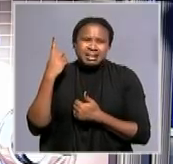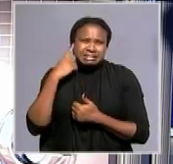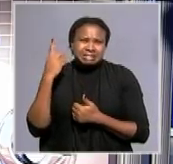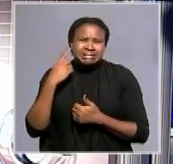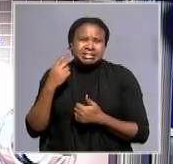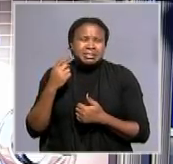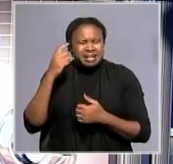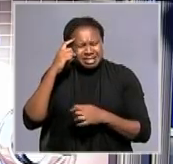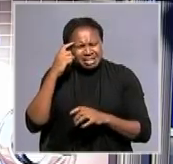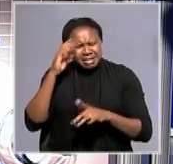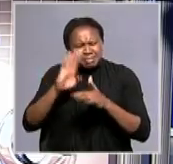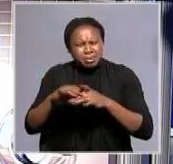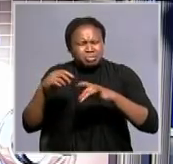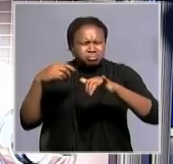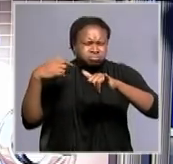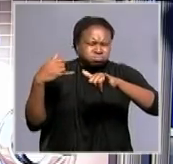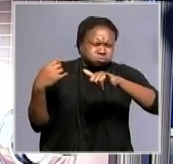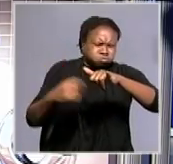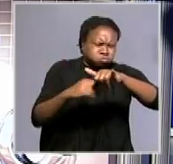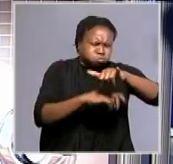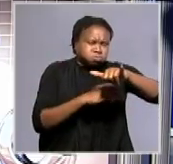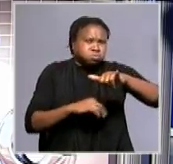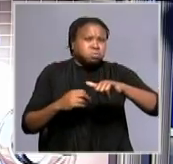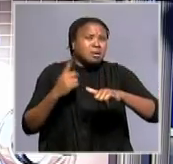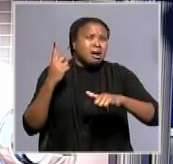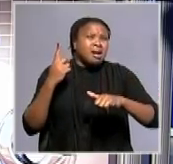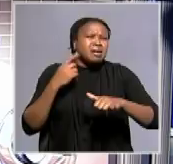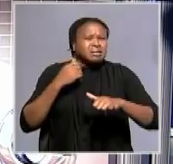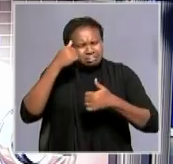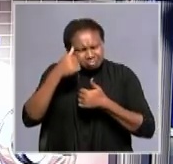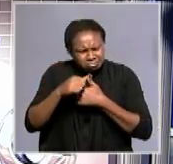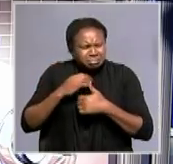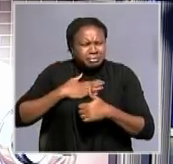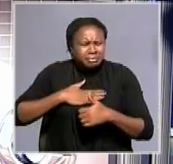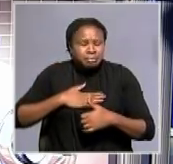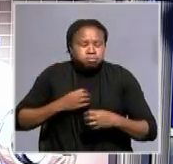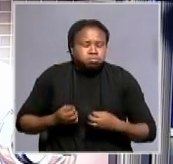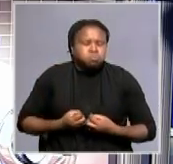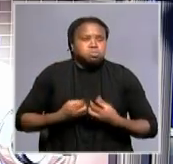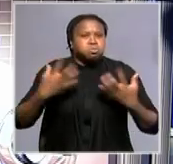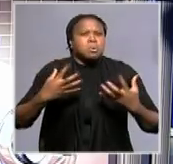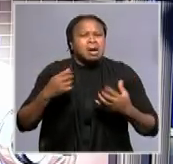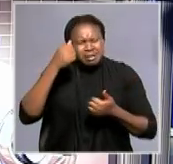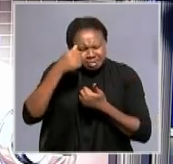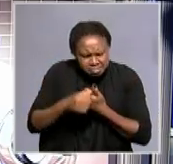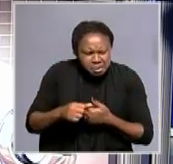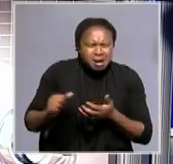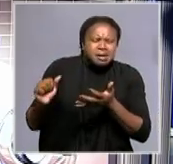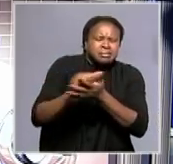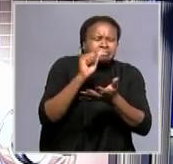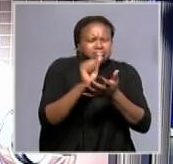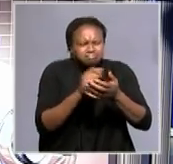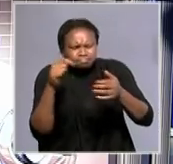thunders. I still remember when we were running and when